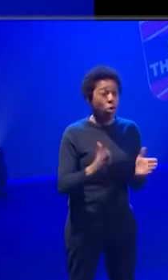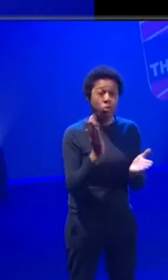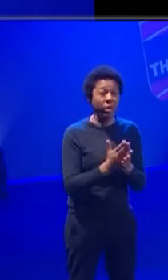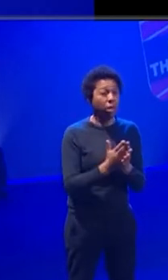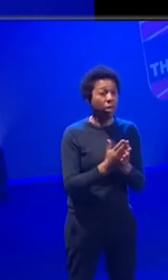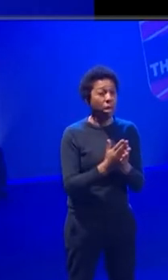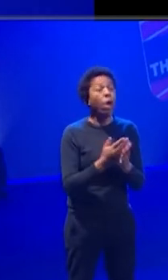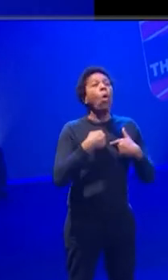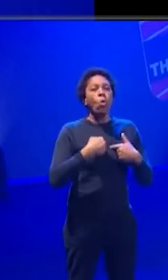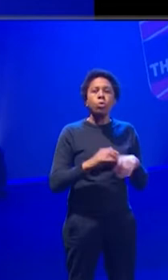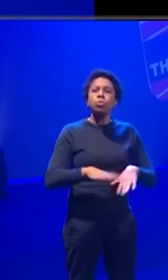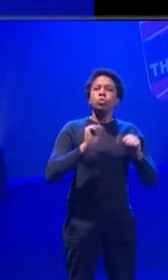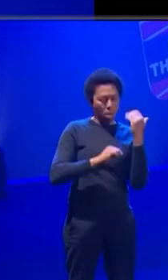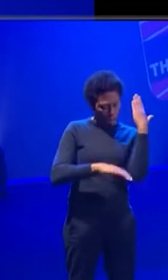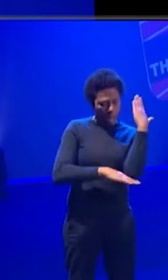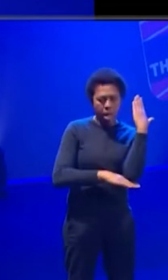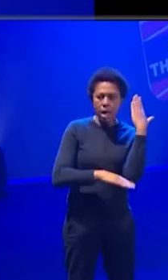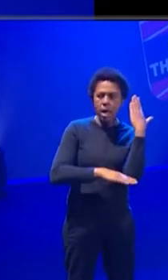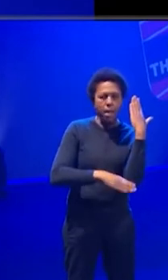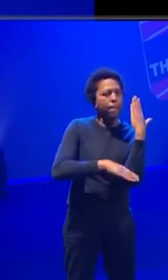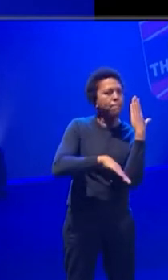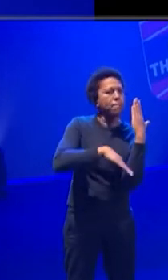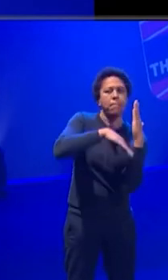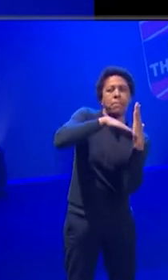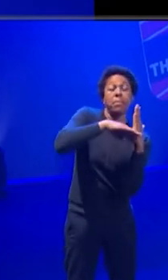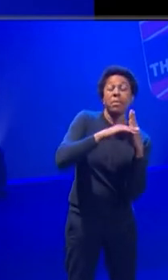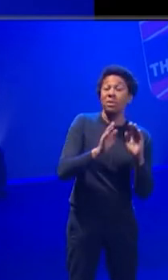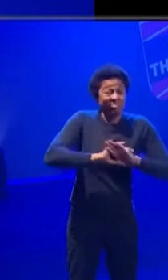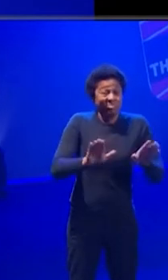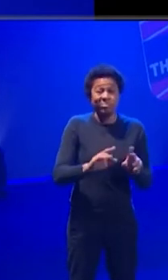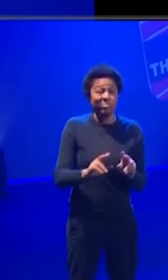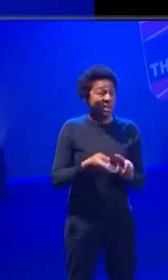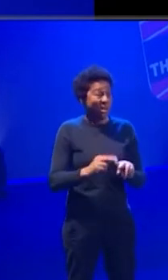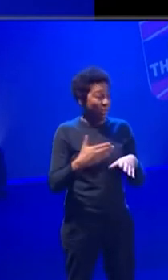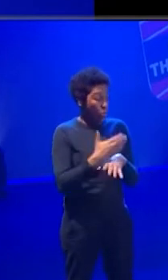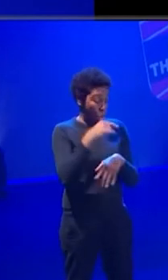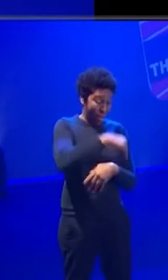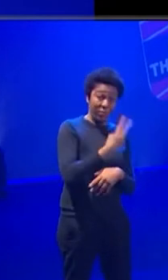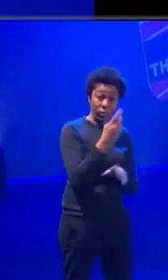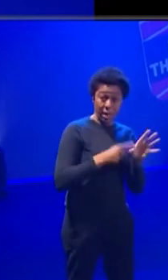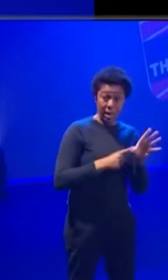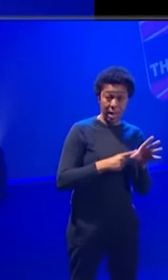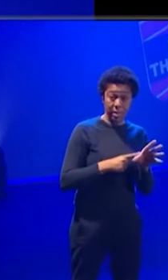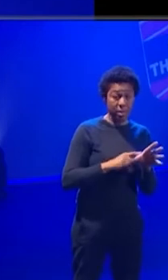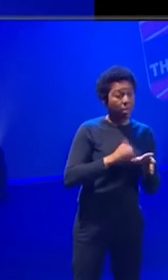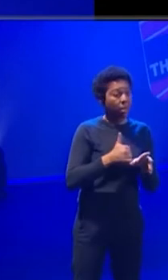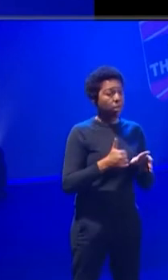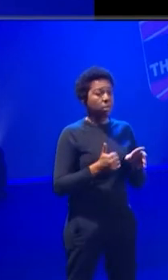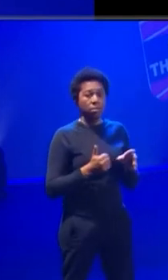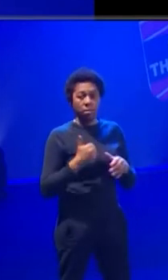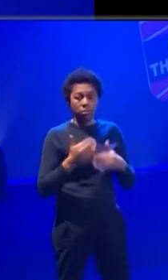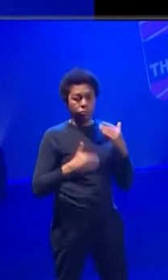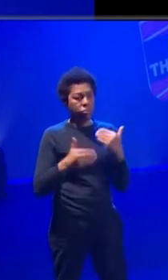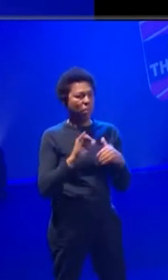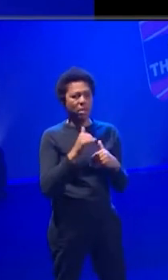progression. So there's no point if you are working at somewhere which is like, OK, you work here for three years, then you do this assessment and then you get to banking